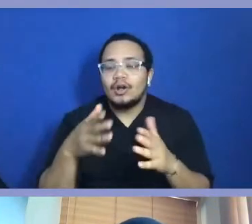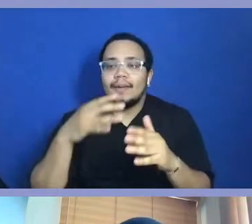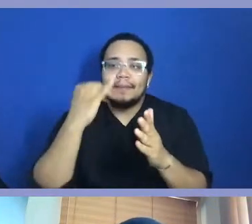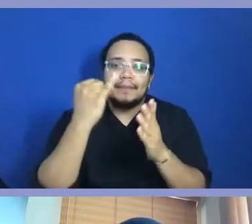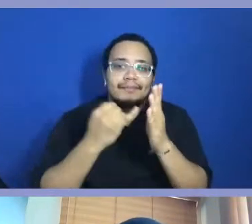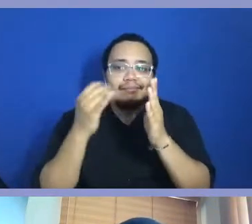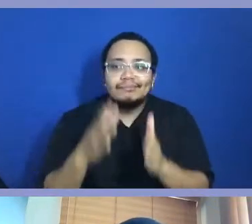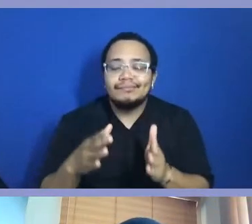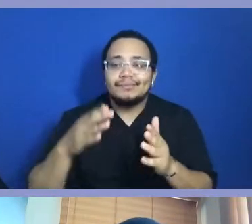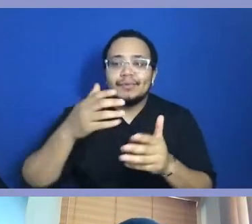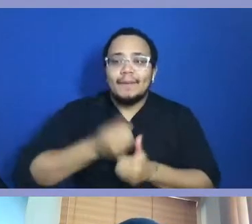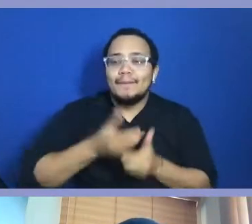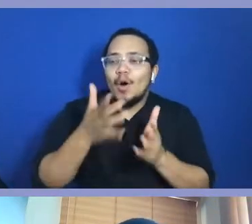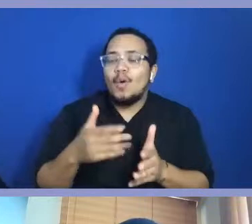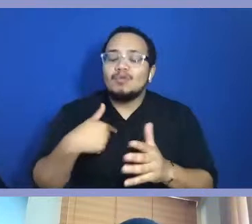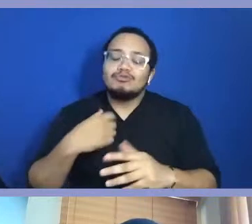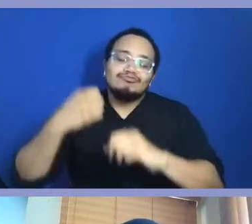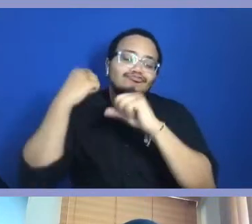all culture.